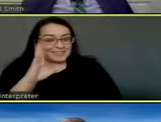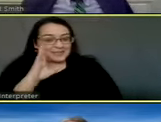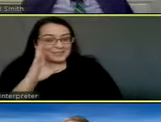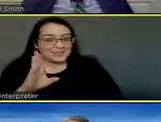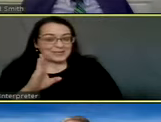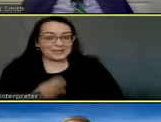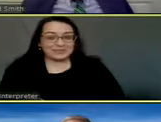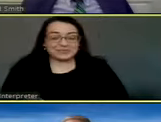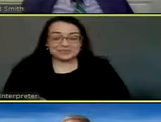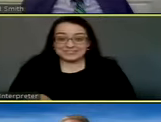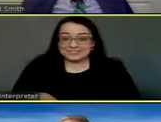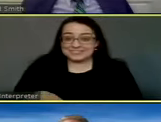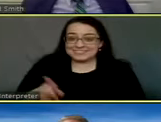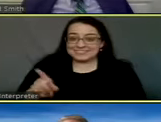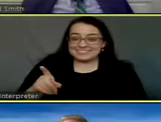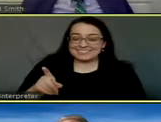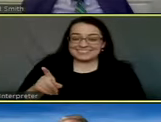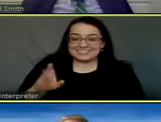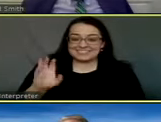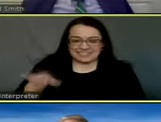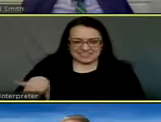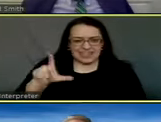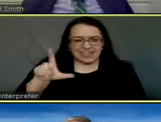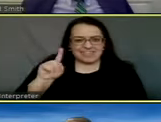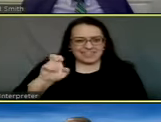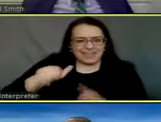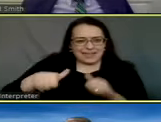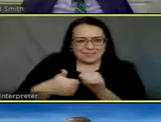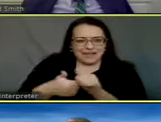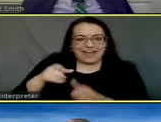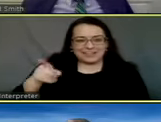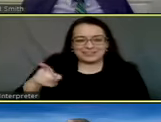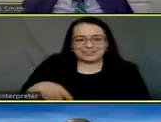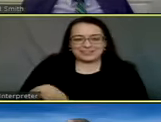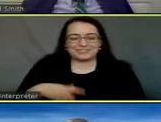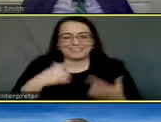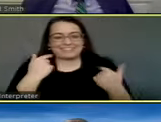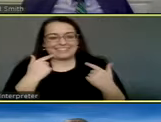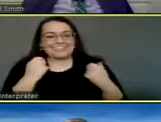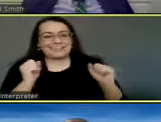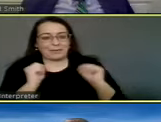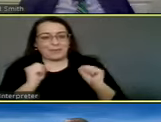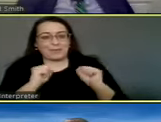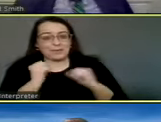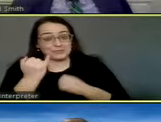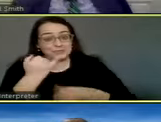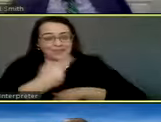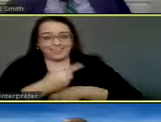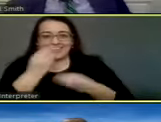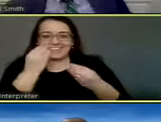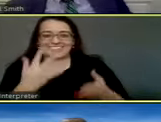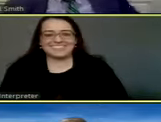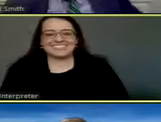All right. Is that like Judith behind you? Yeah, it's cold out there. I'm telling you.